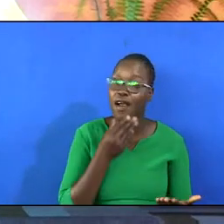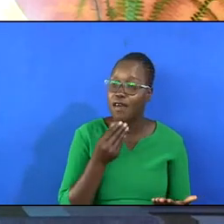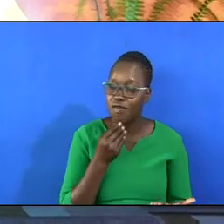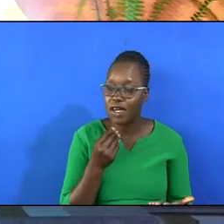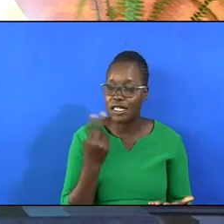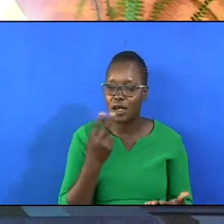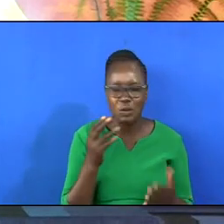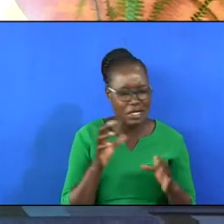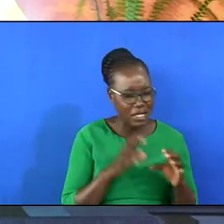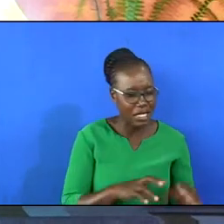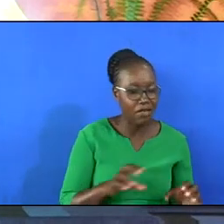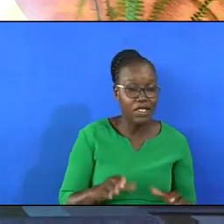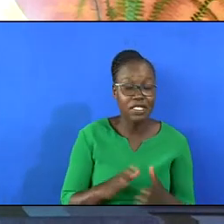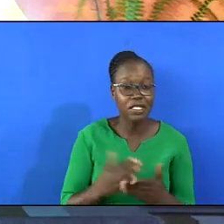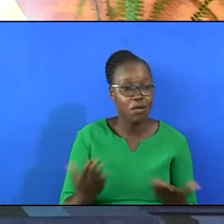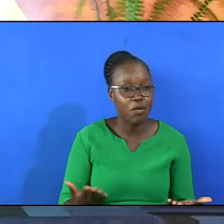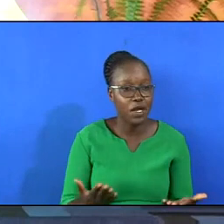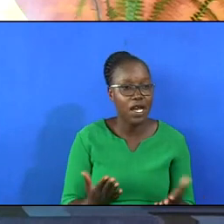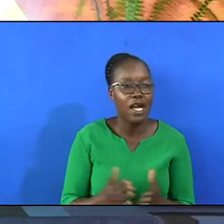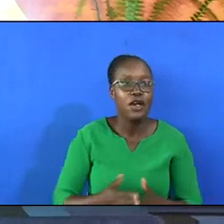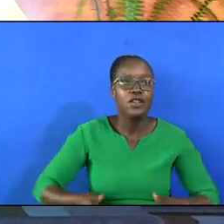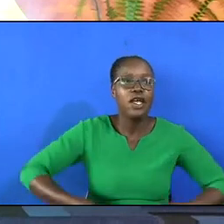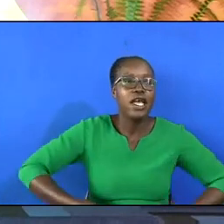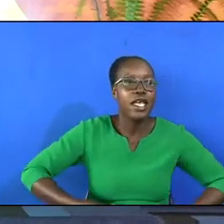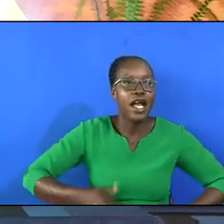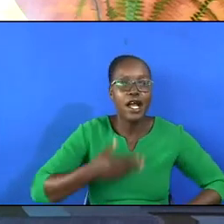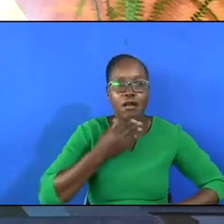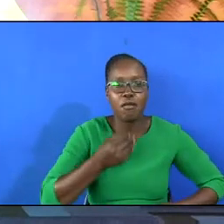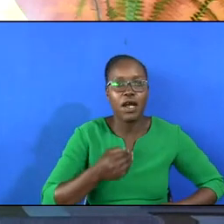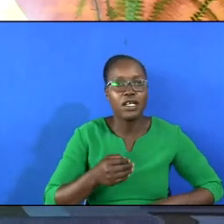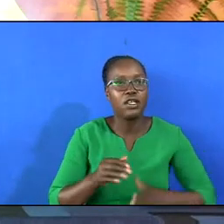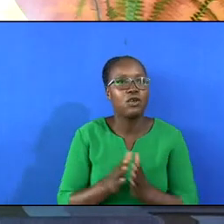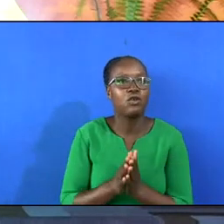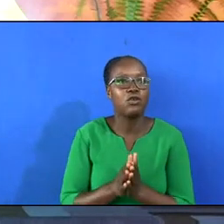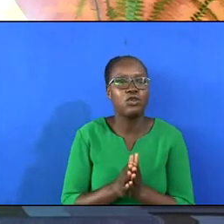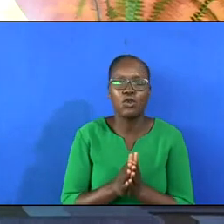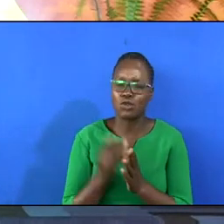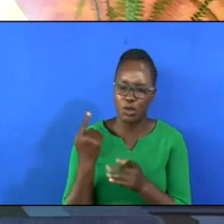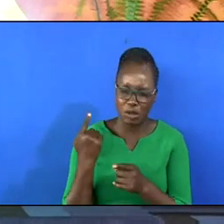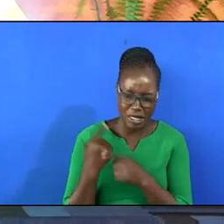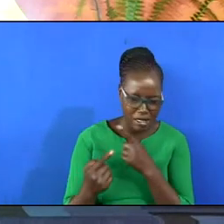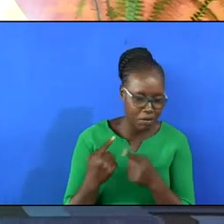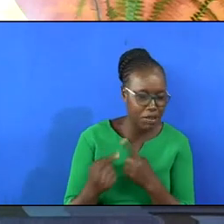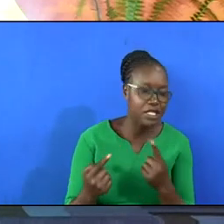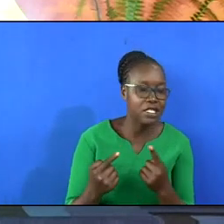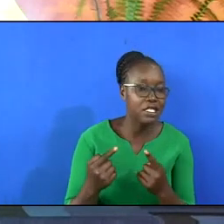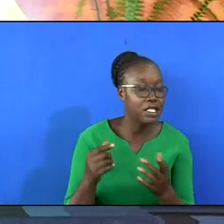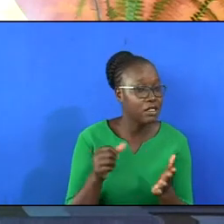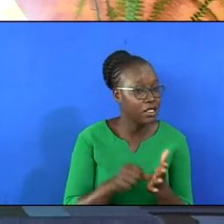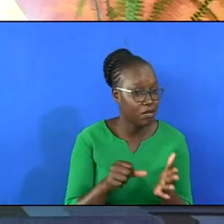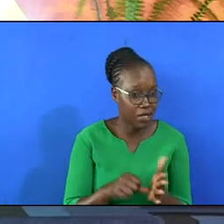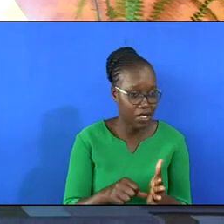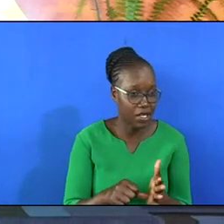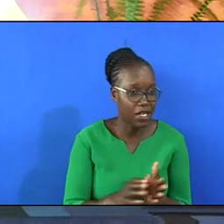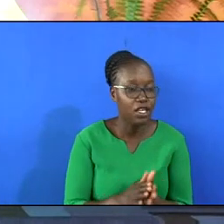father who is suffering somewhere. To a young man who is going through tribulation. Do not